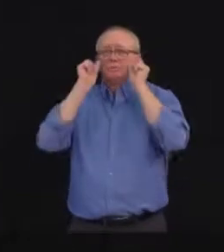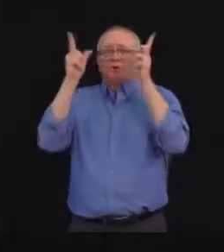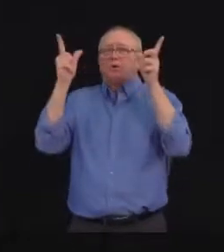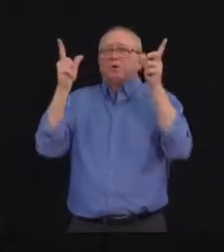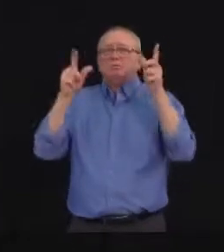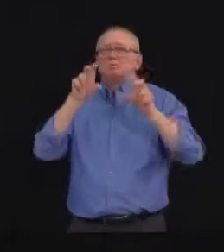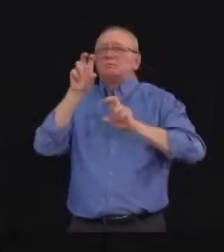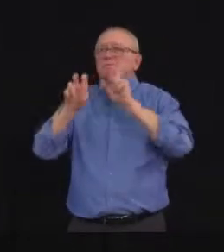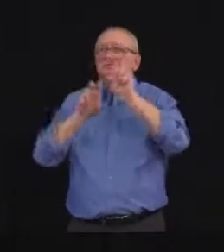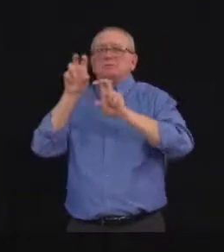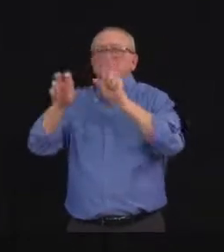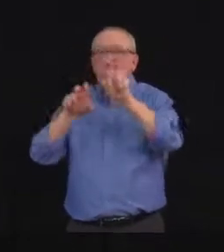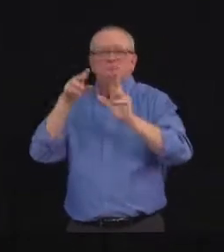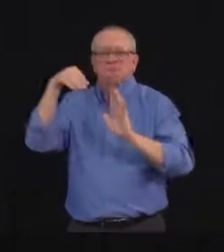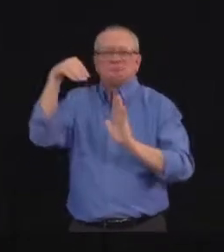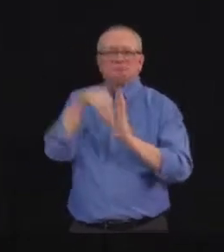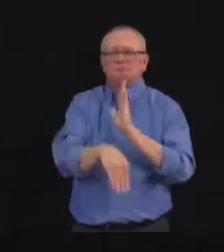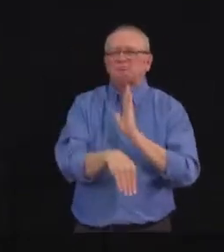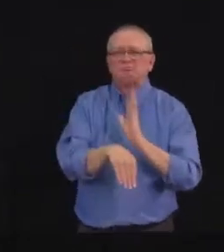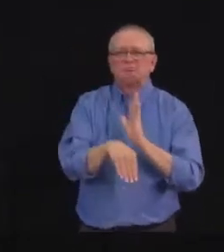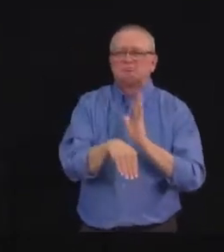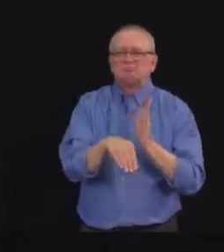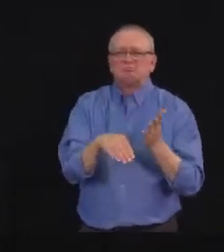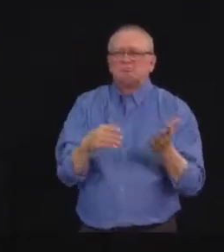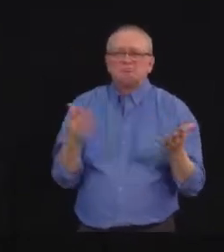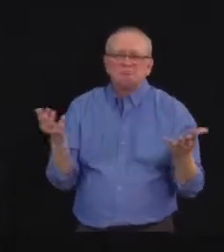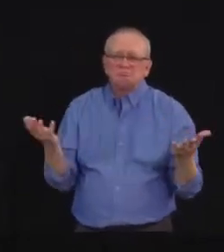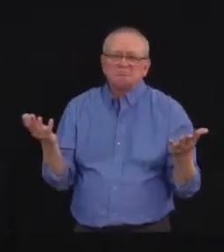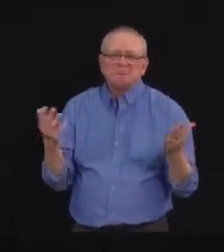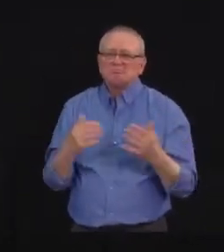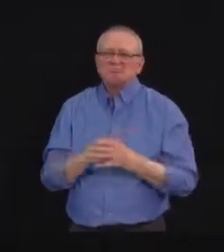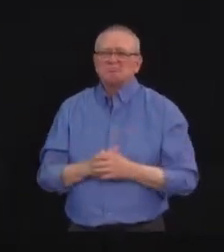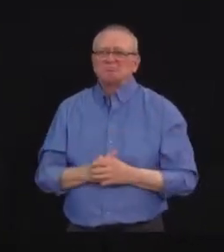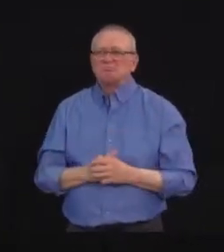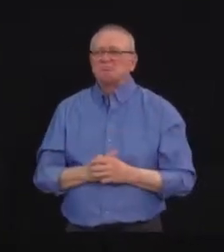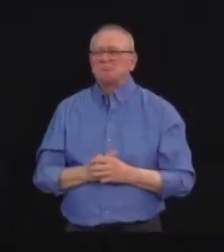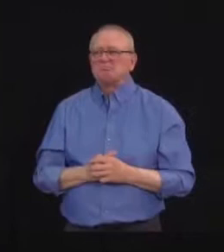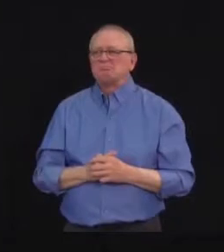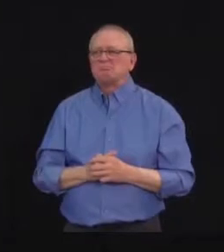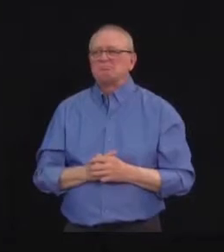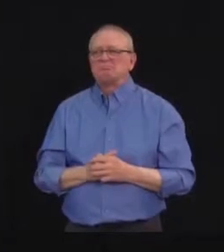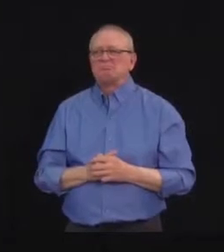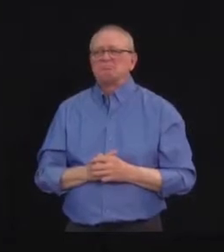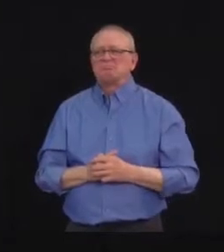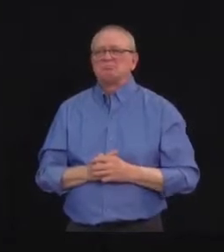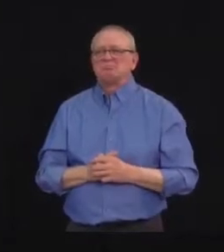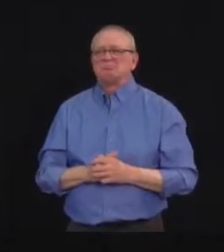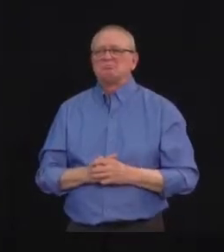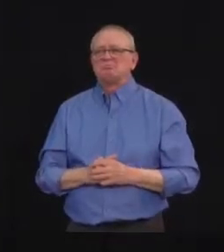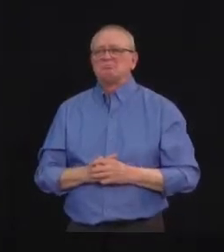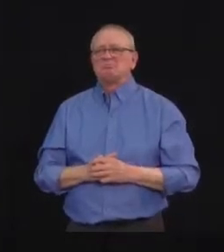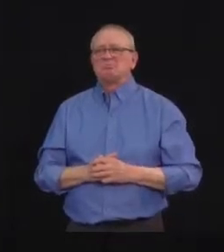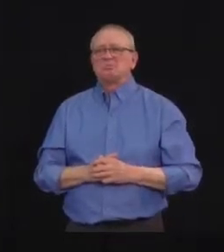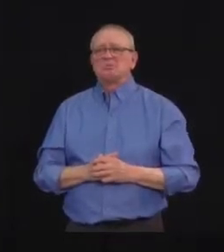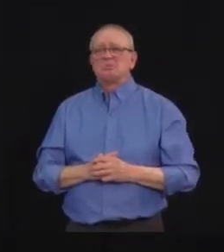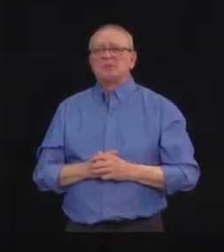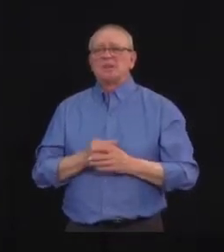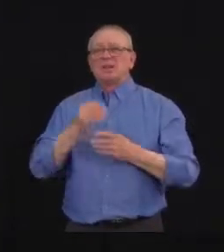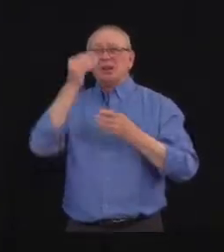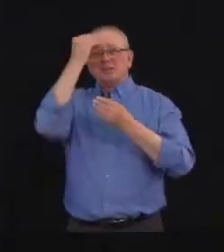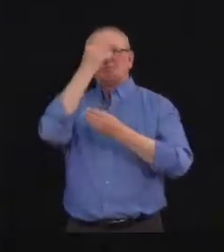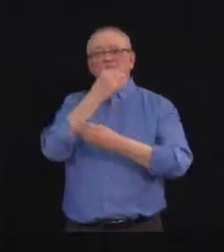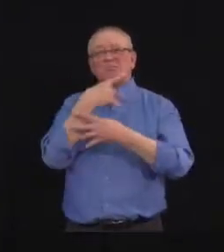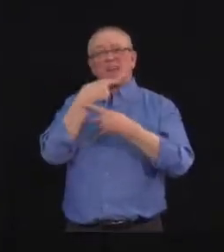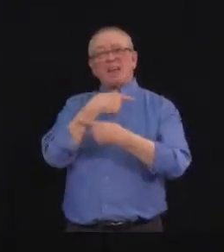scales and all places incurring losses right now. In terms of reporting those to the public, AIMCO does have to